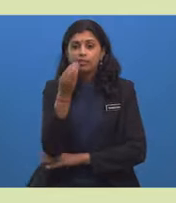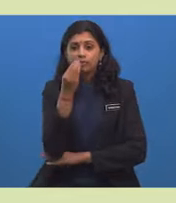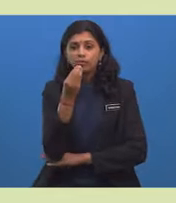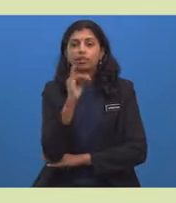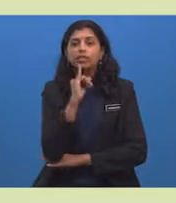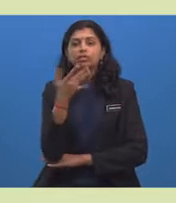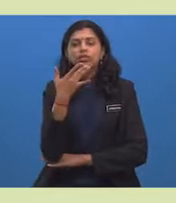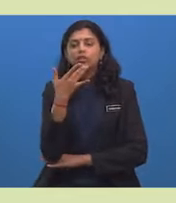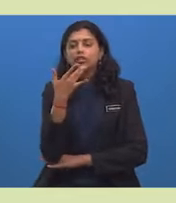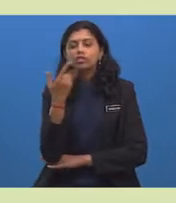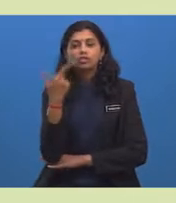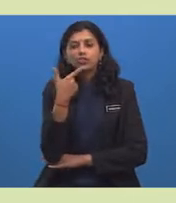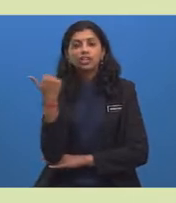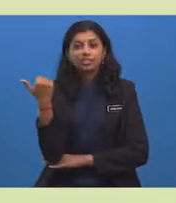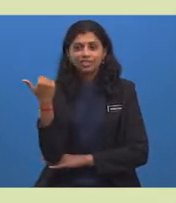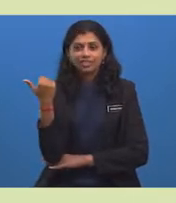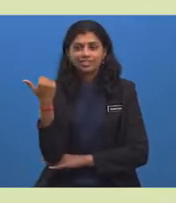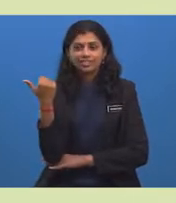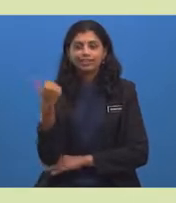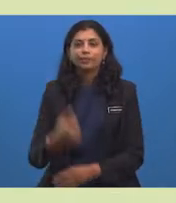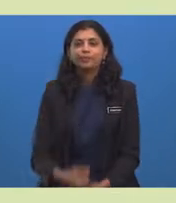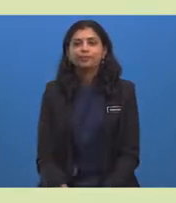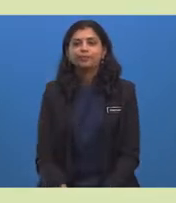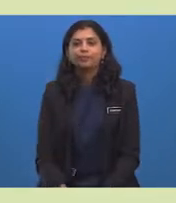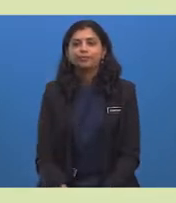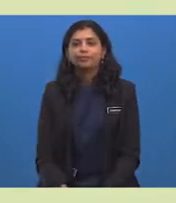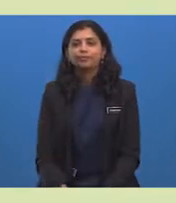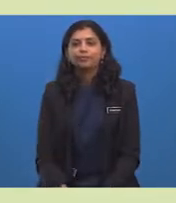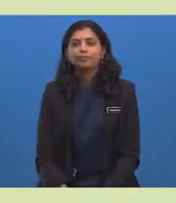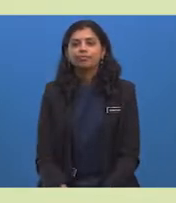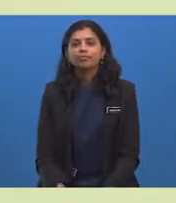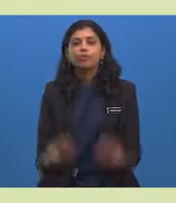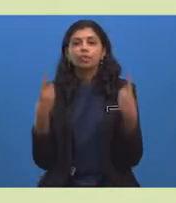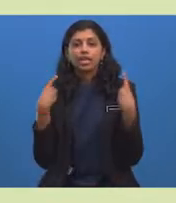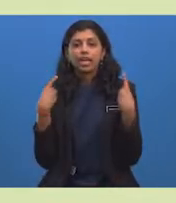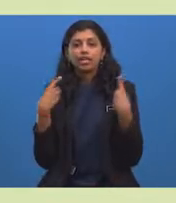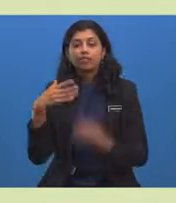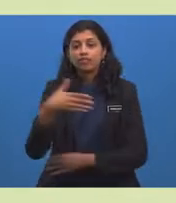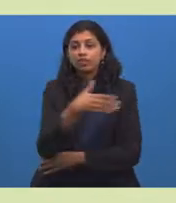delicious. We've had grilled fish and chicken satay.